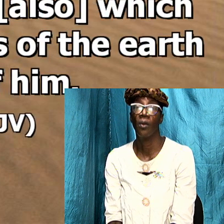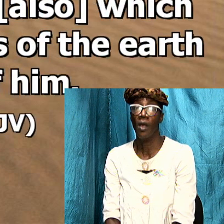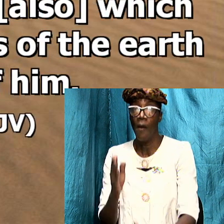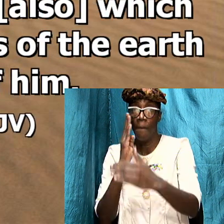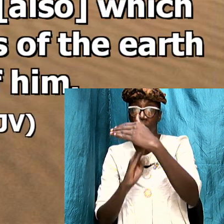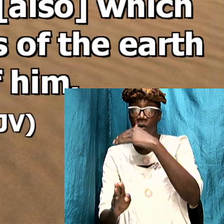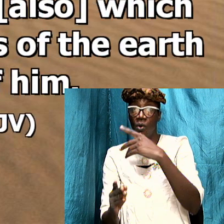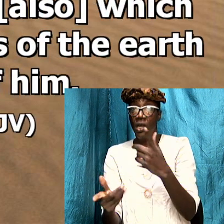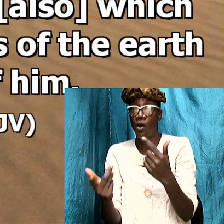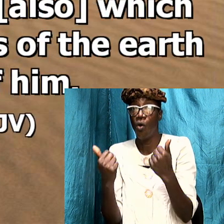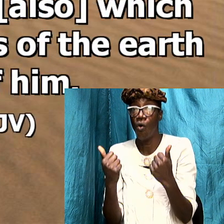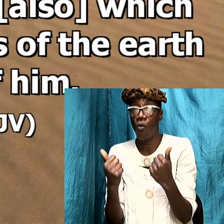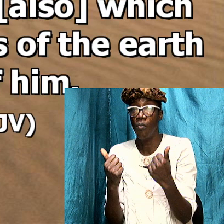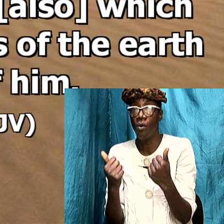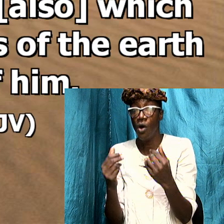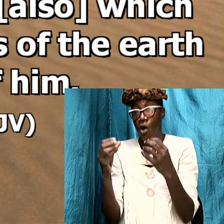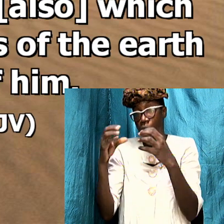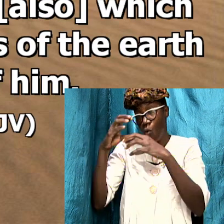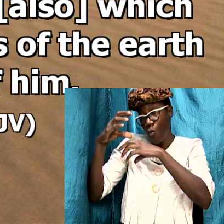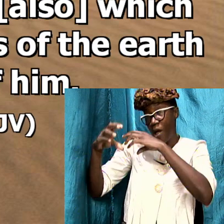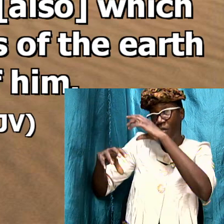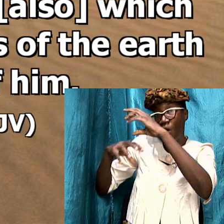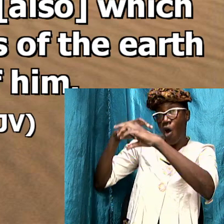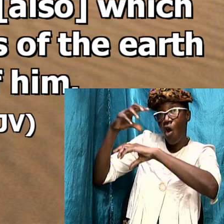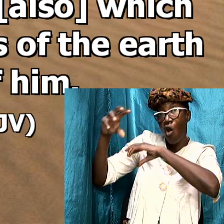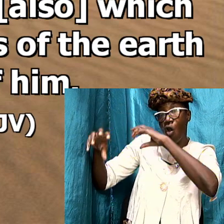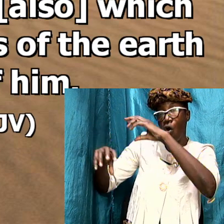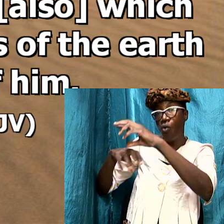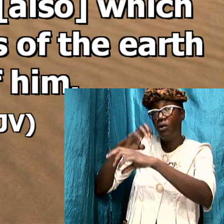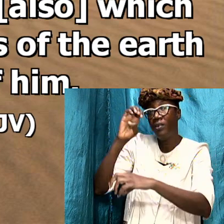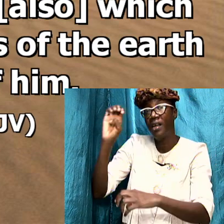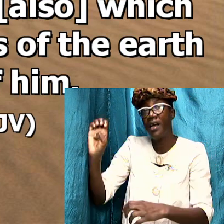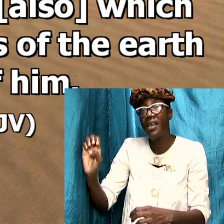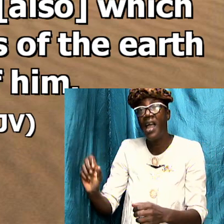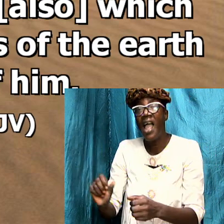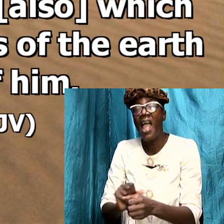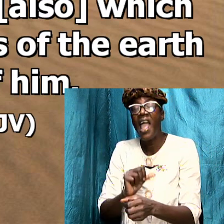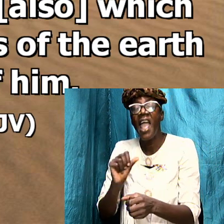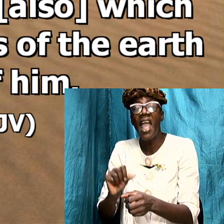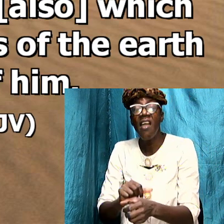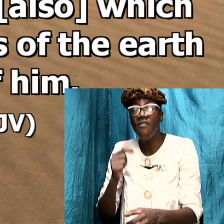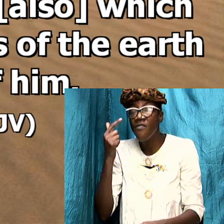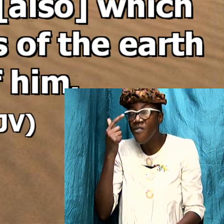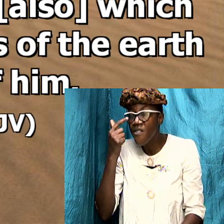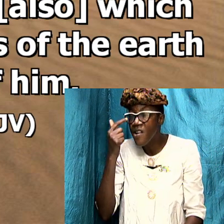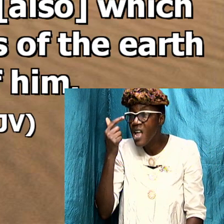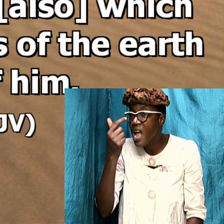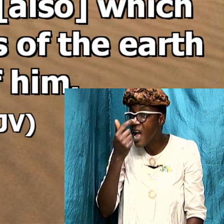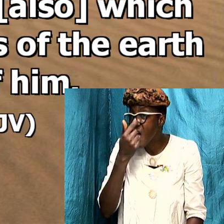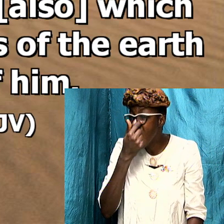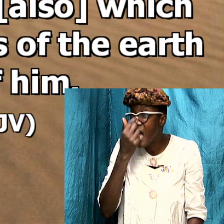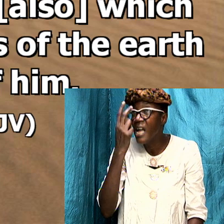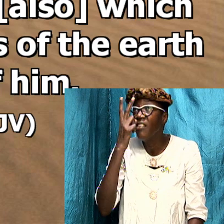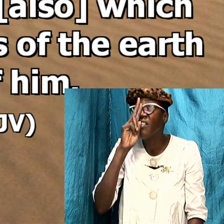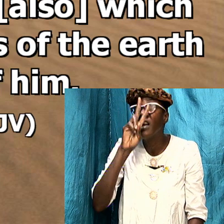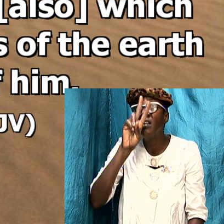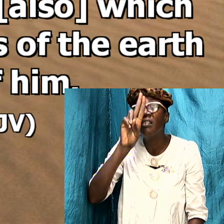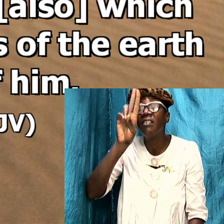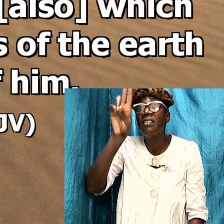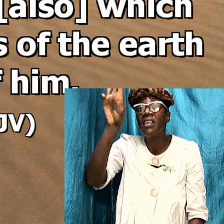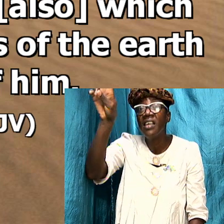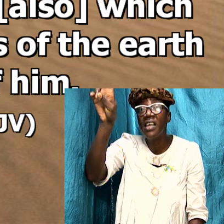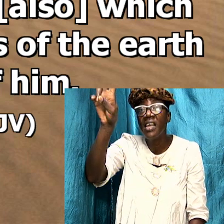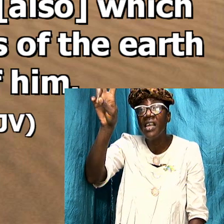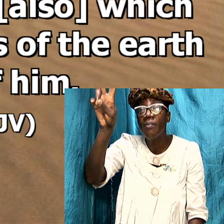behold he cometh with clouds and every eye shall see him